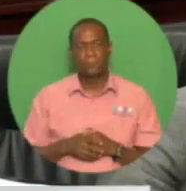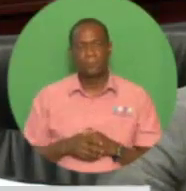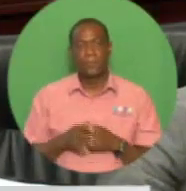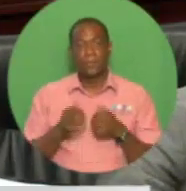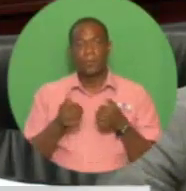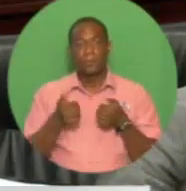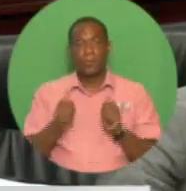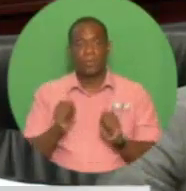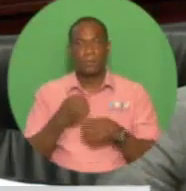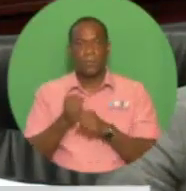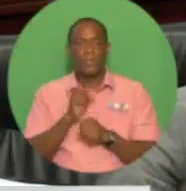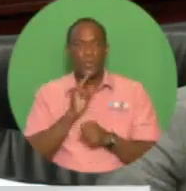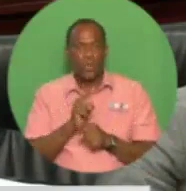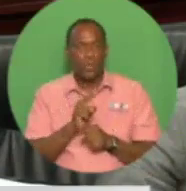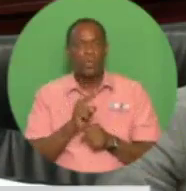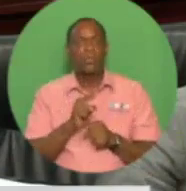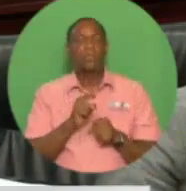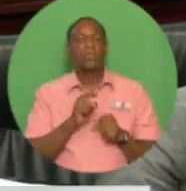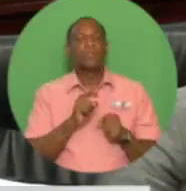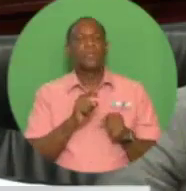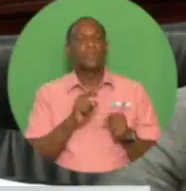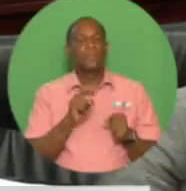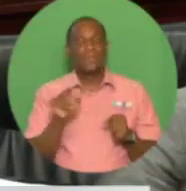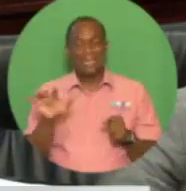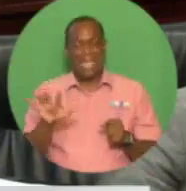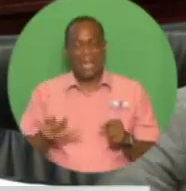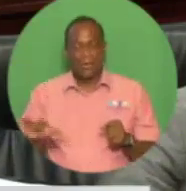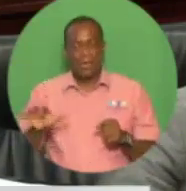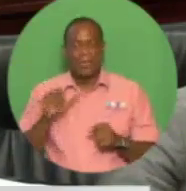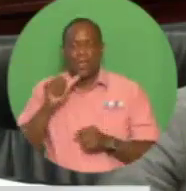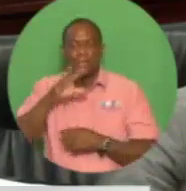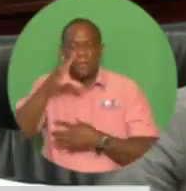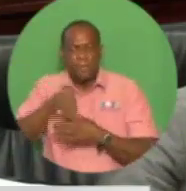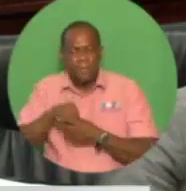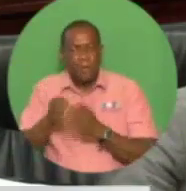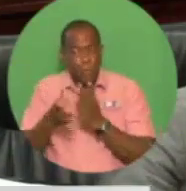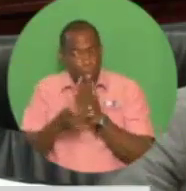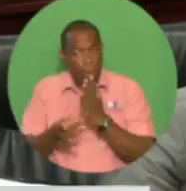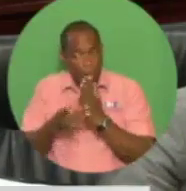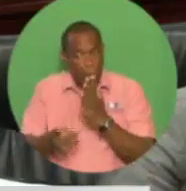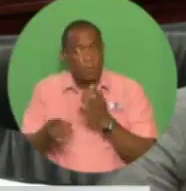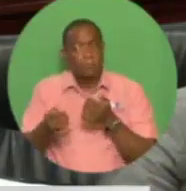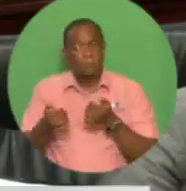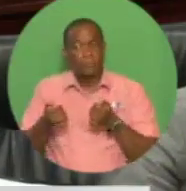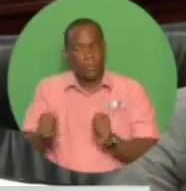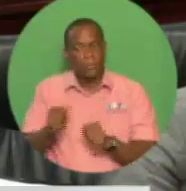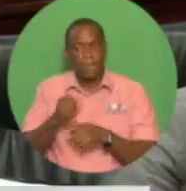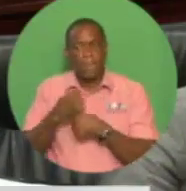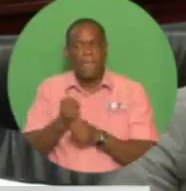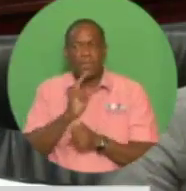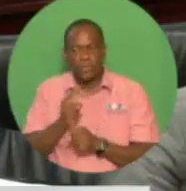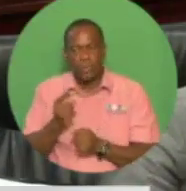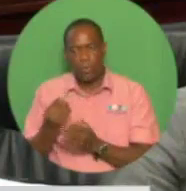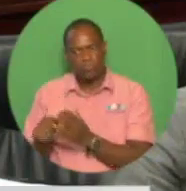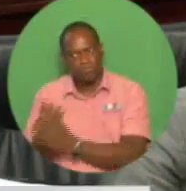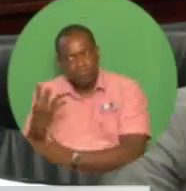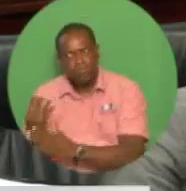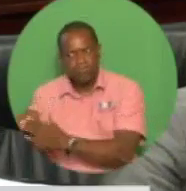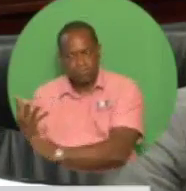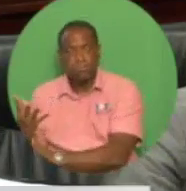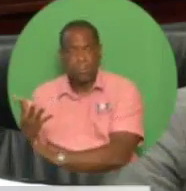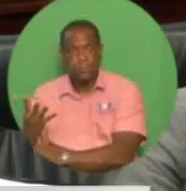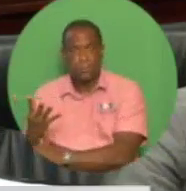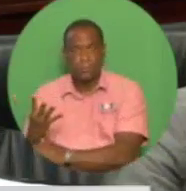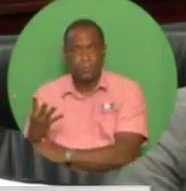sector is able to grow, and as far as possible, to ensure the recovery becomes broad-based and secures enduring